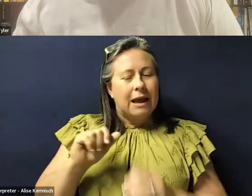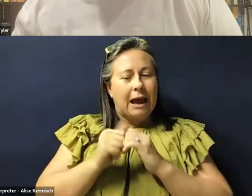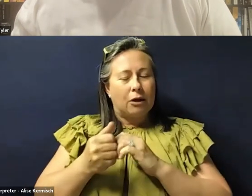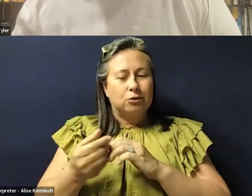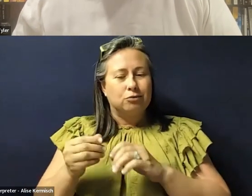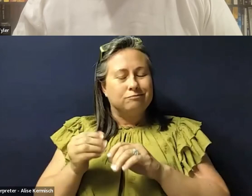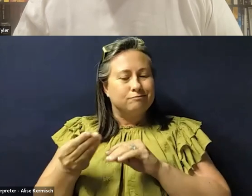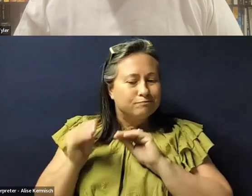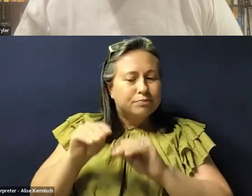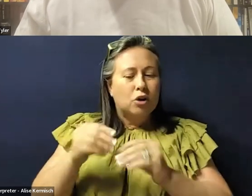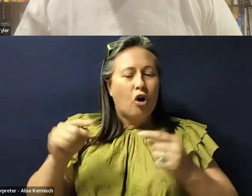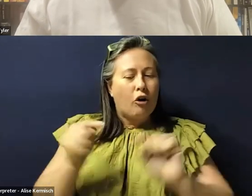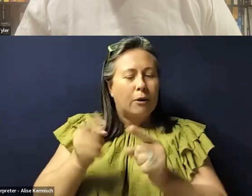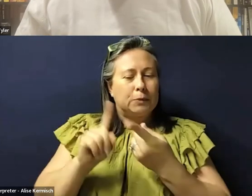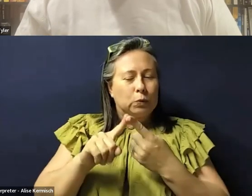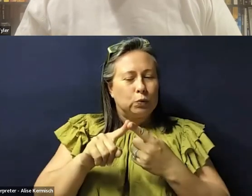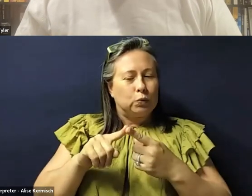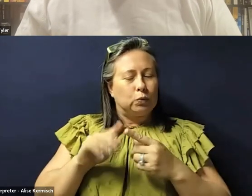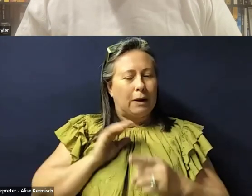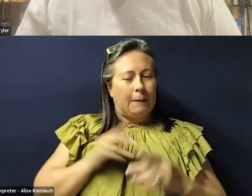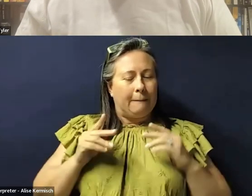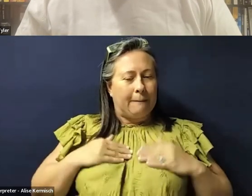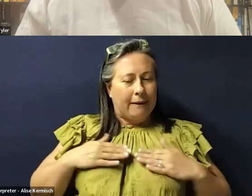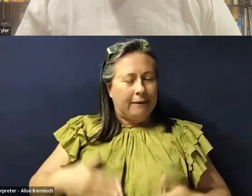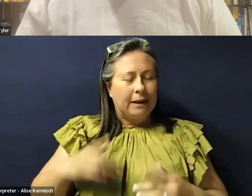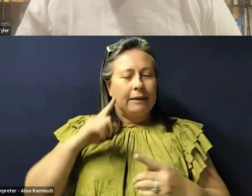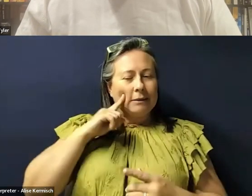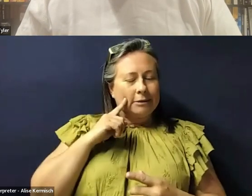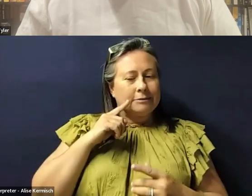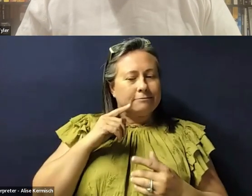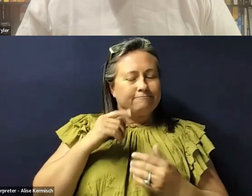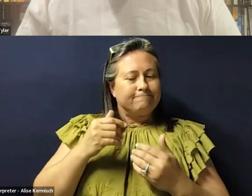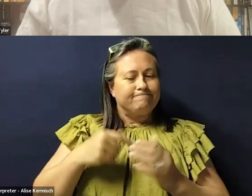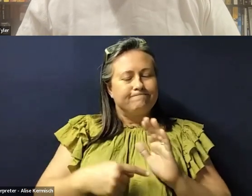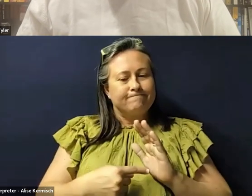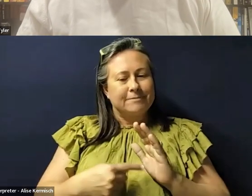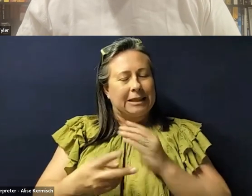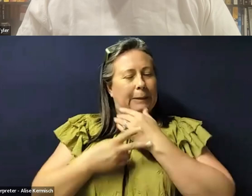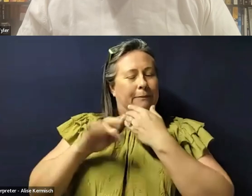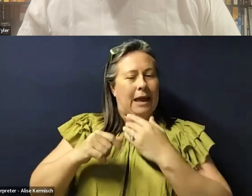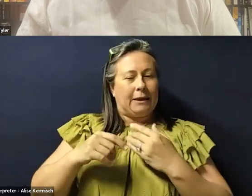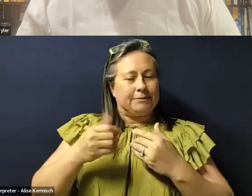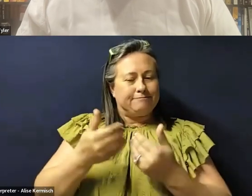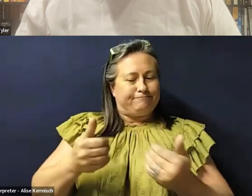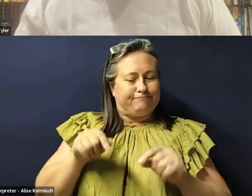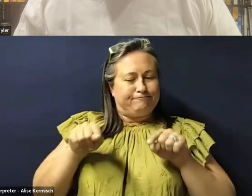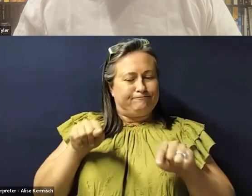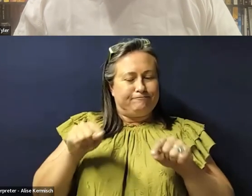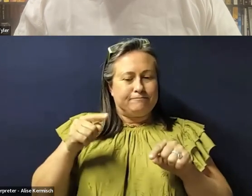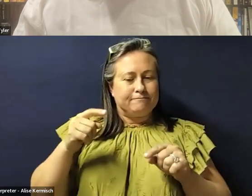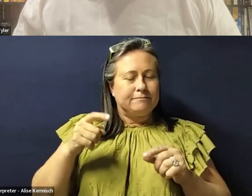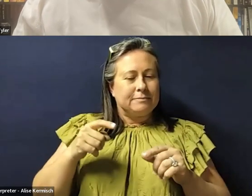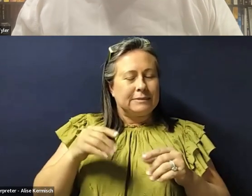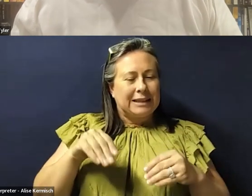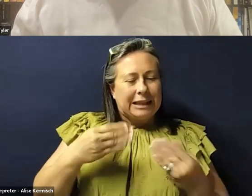bodies and not others? Um, and, and I think holding onto that distinction is important because it, it attempts to give us a richer vocabulary,